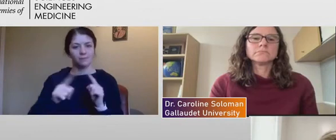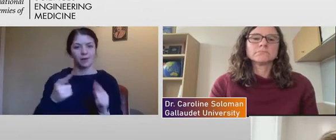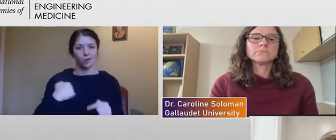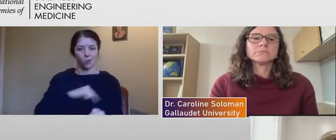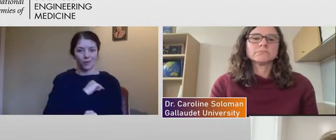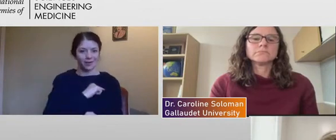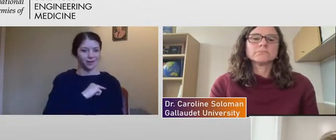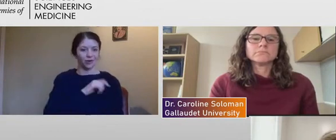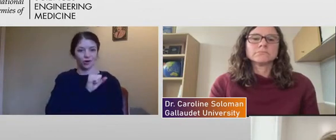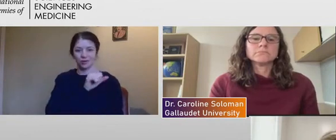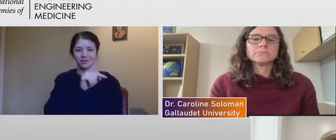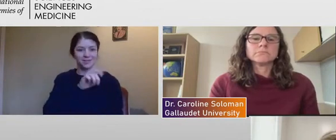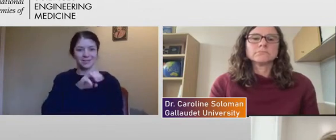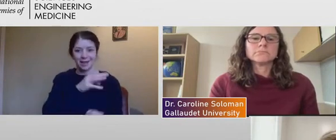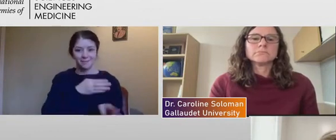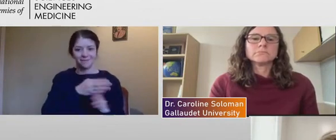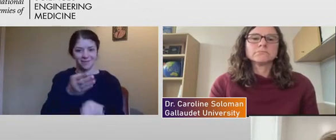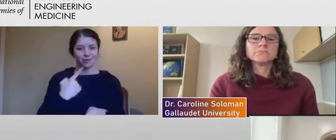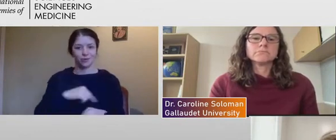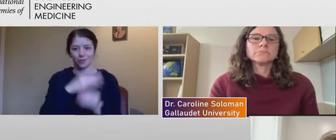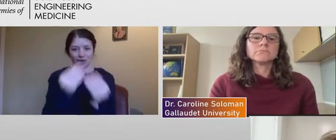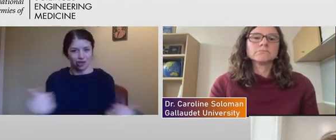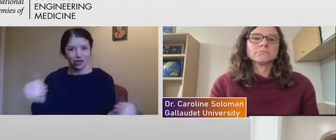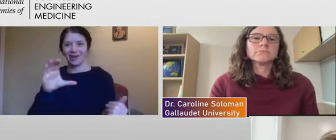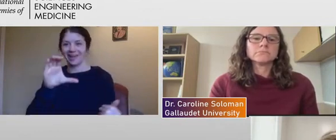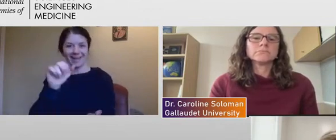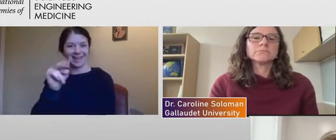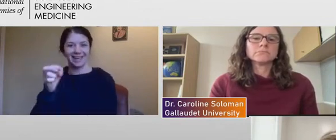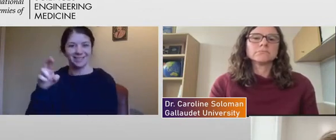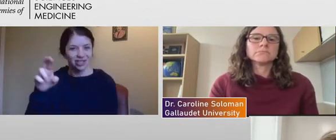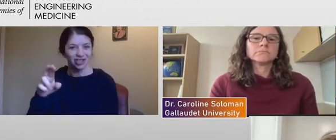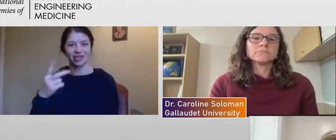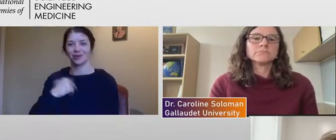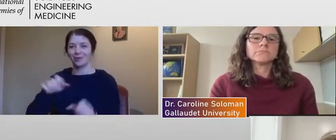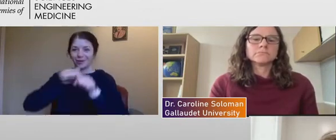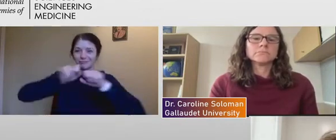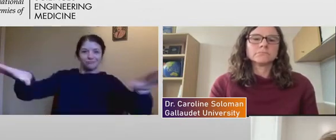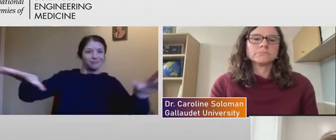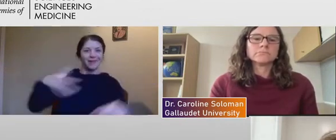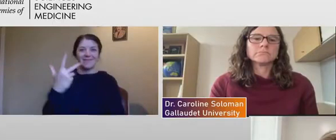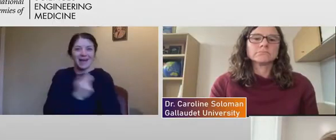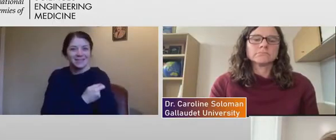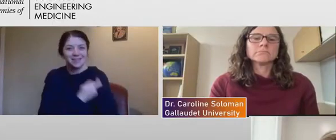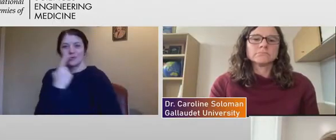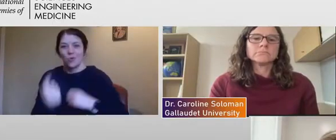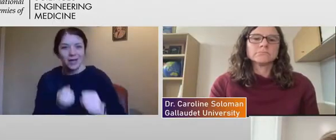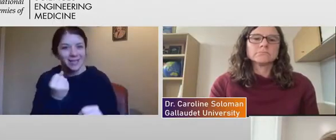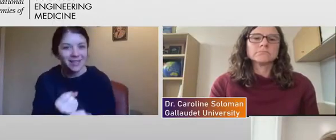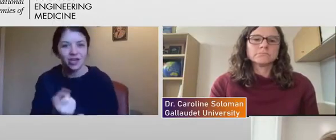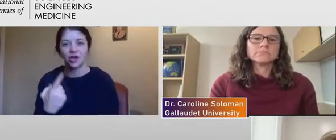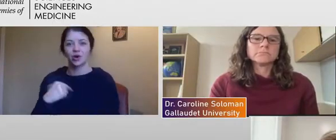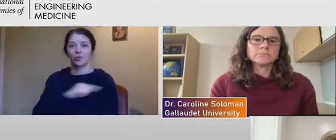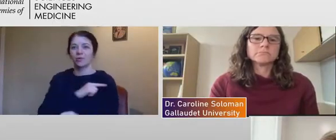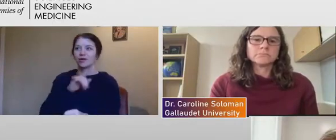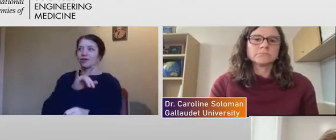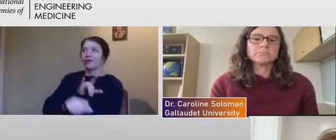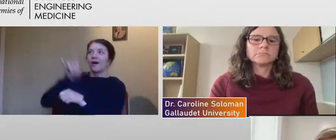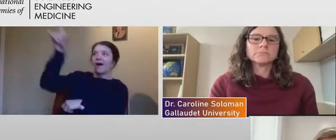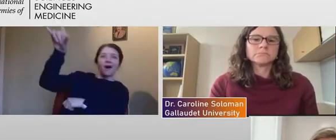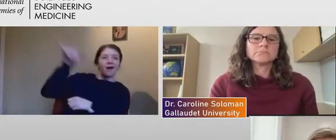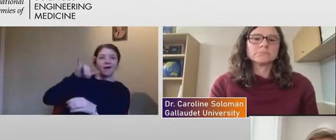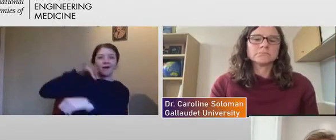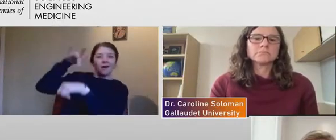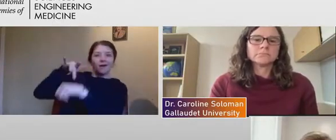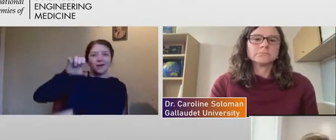we are, you know, rolling out vaccines within a year and we're sending, you know, billionaires out to space. Um, we can,